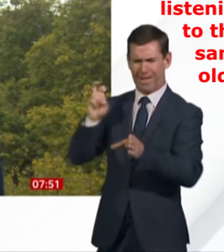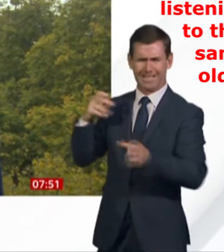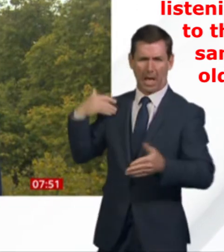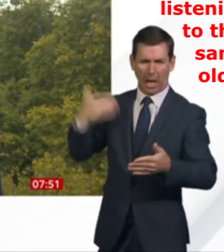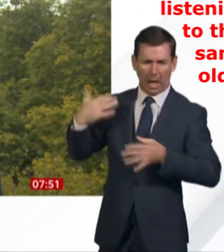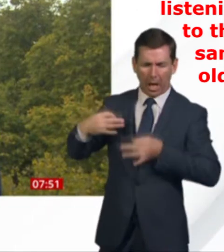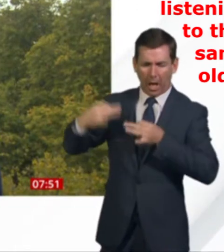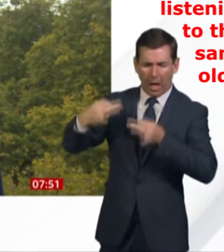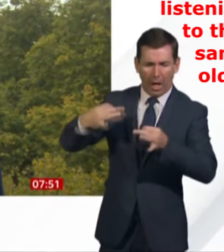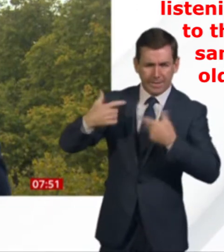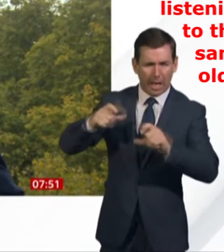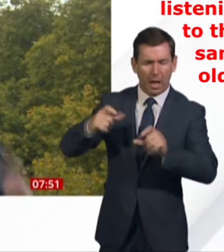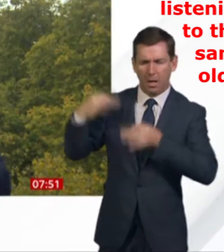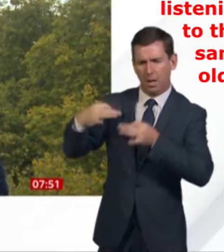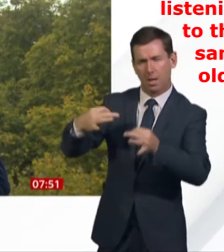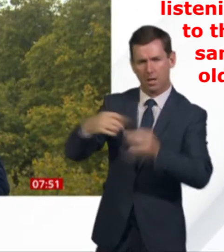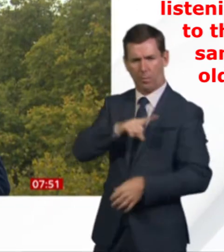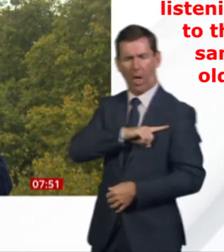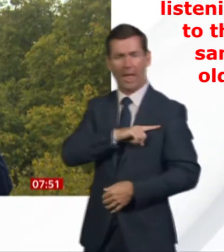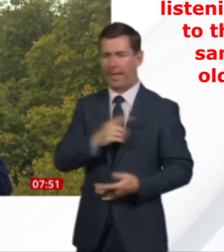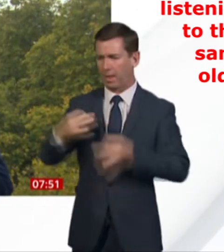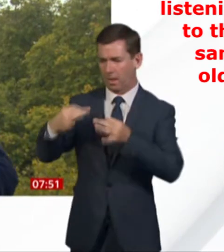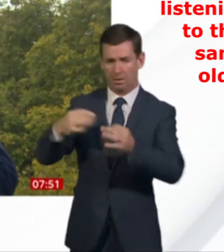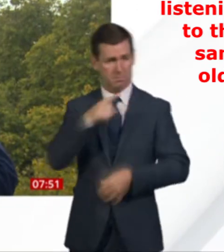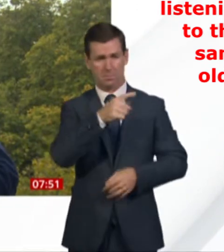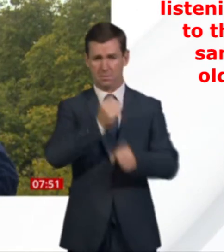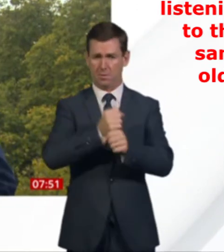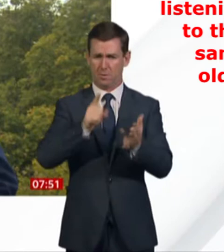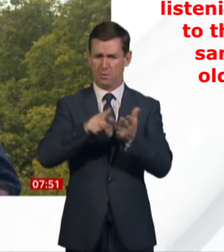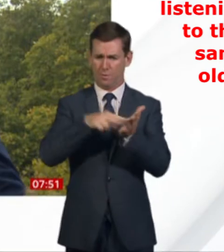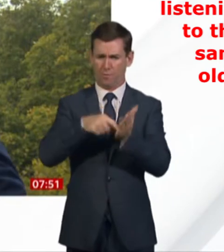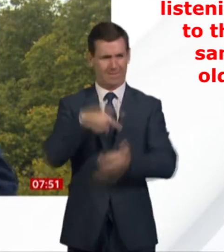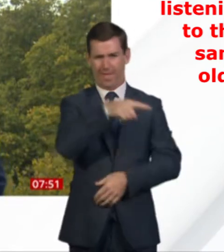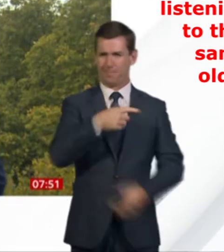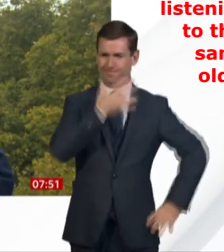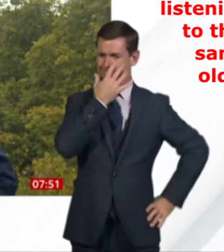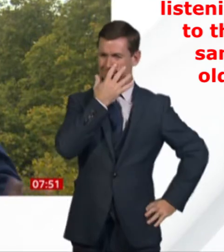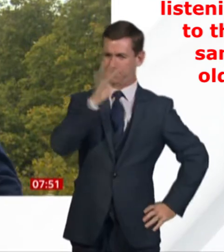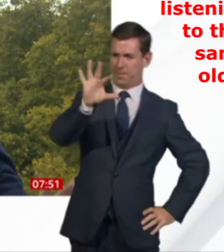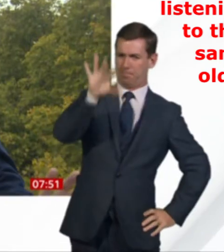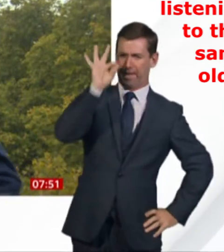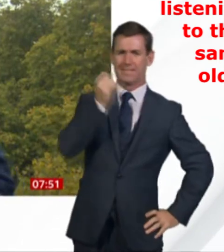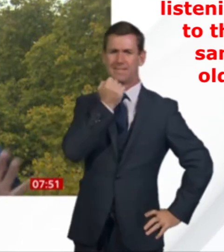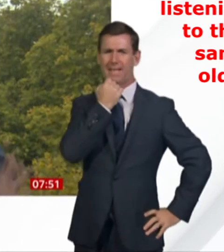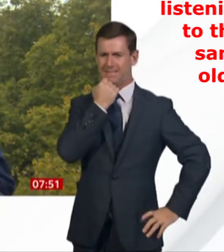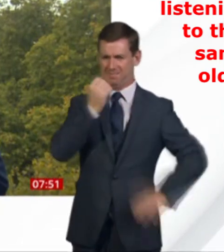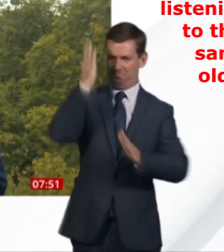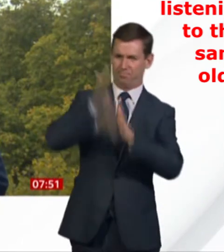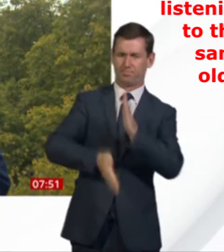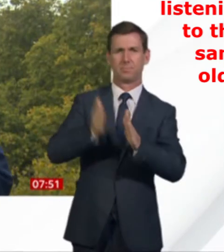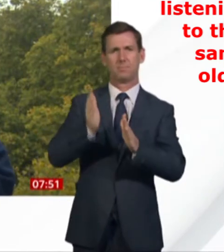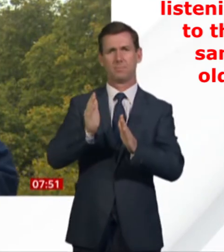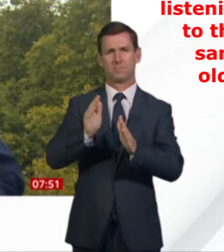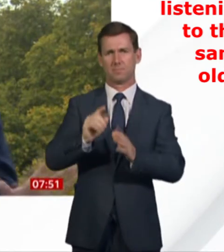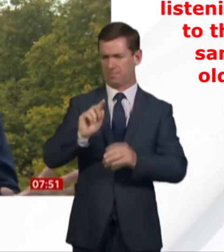And one of the reasons that this matter is dragging on is because the government has put a stop on the progression of the bill. The second reading was